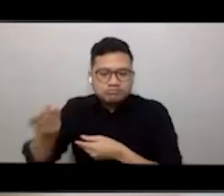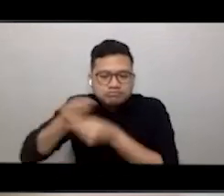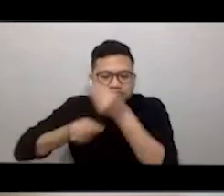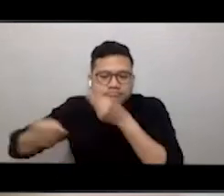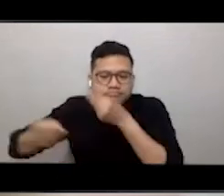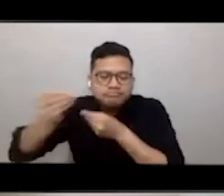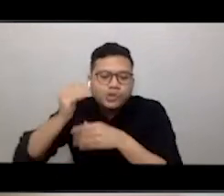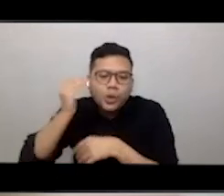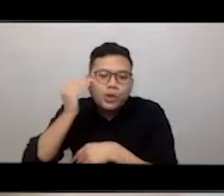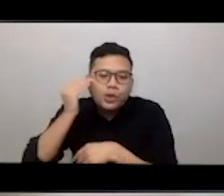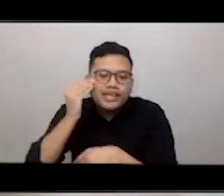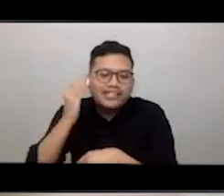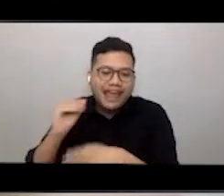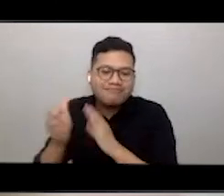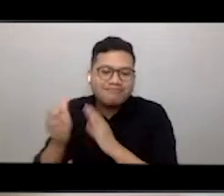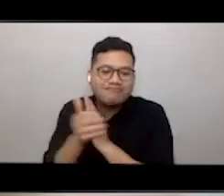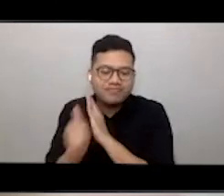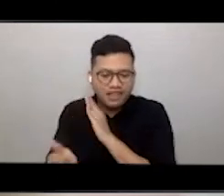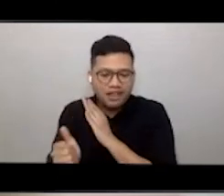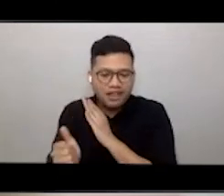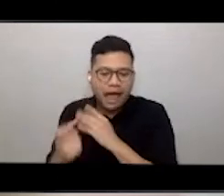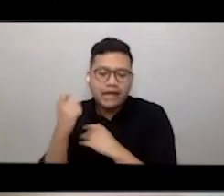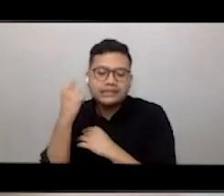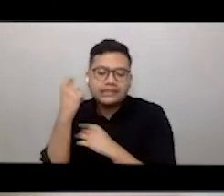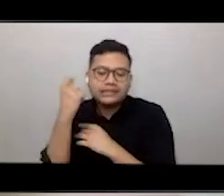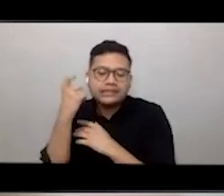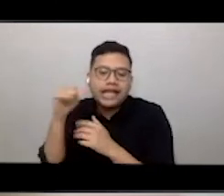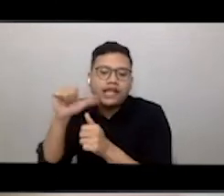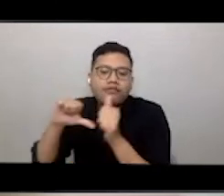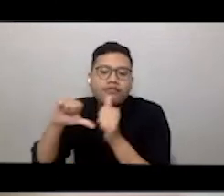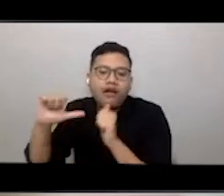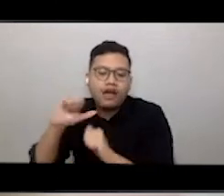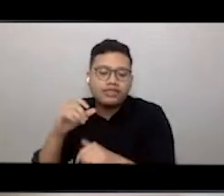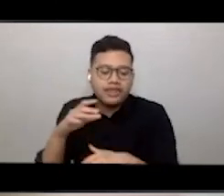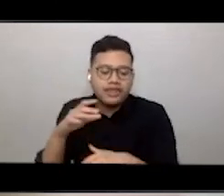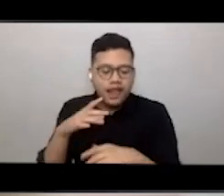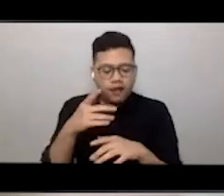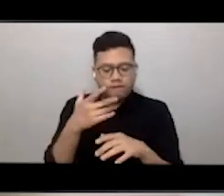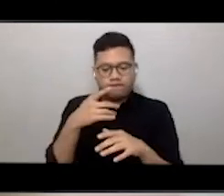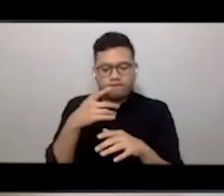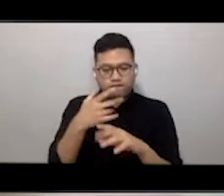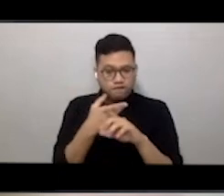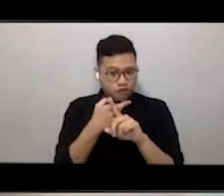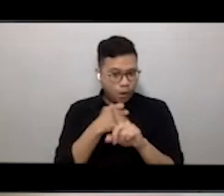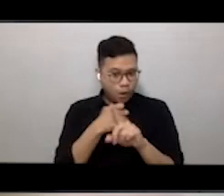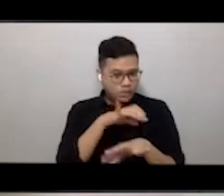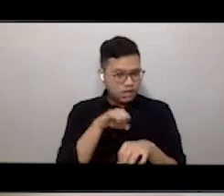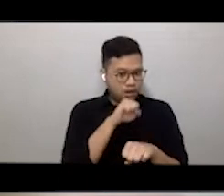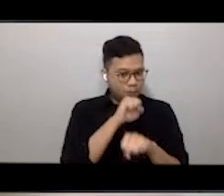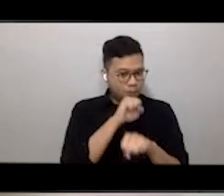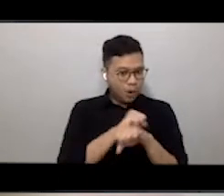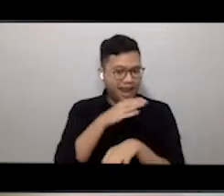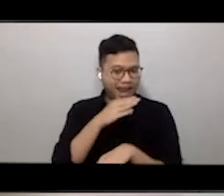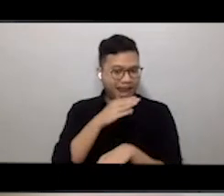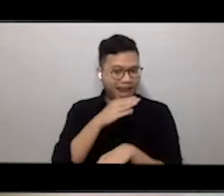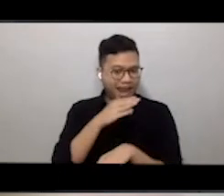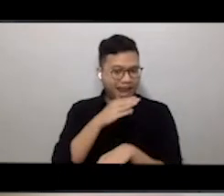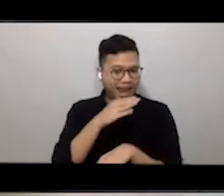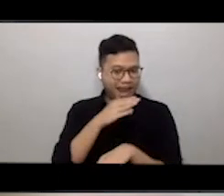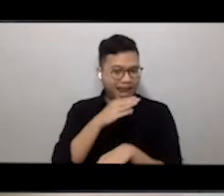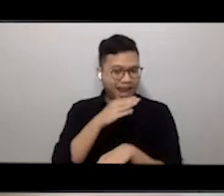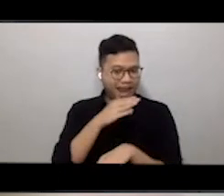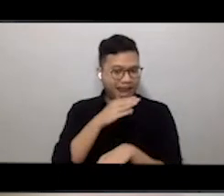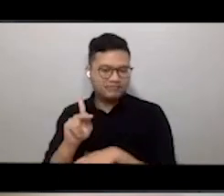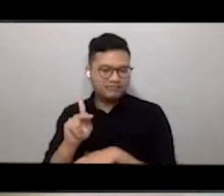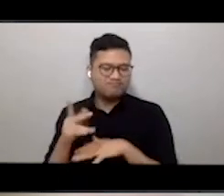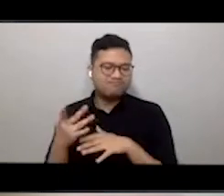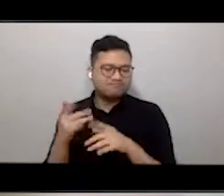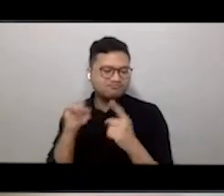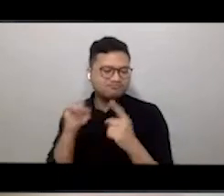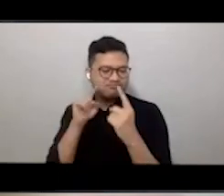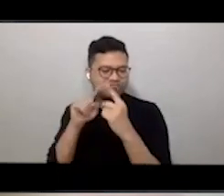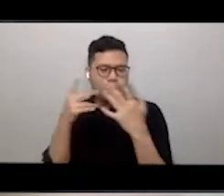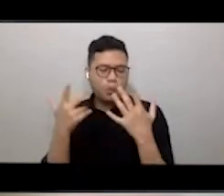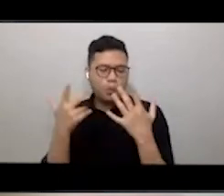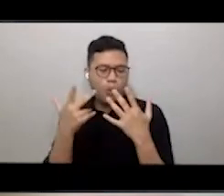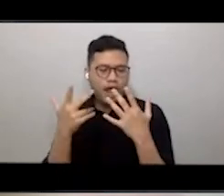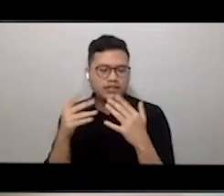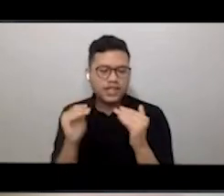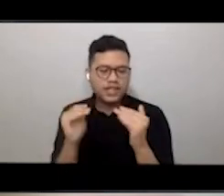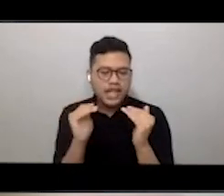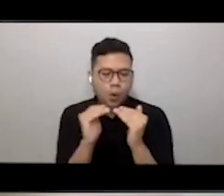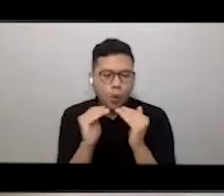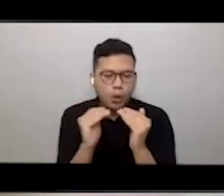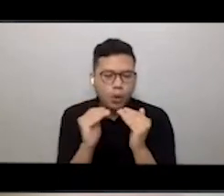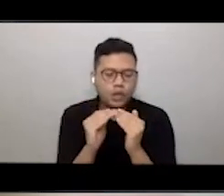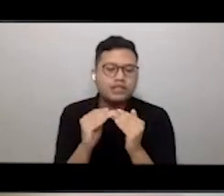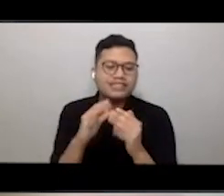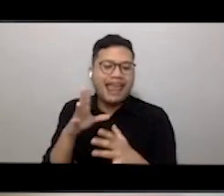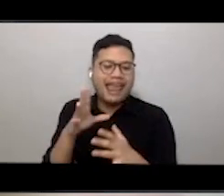create understanding between the UK and Singapore with work that is underpinned by our core values of equality, diversity